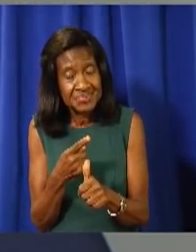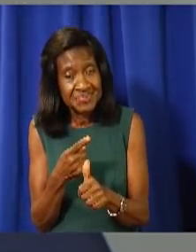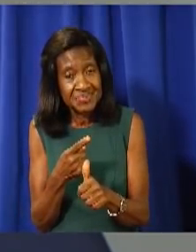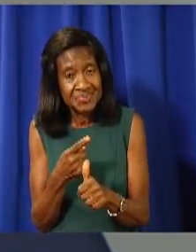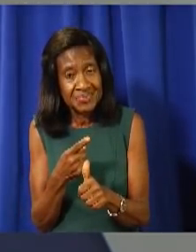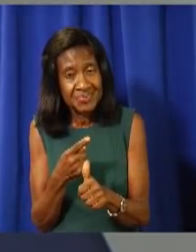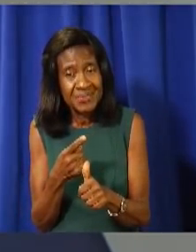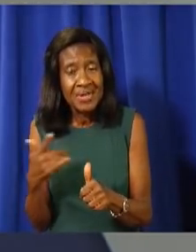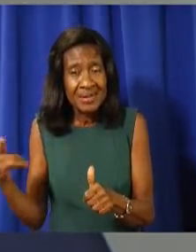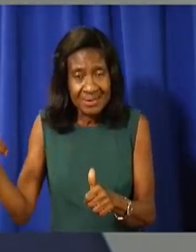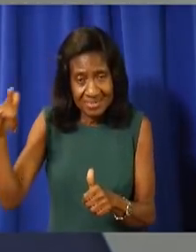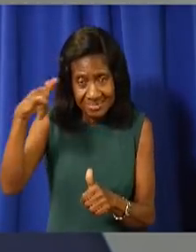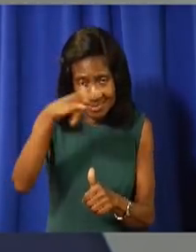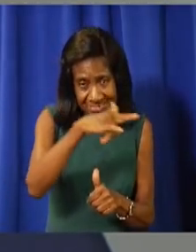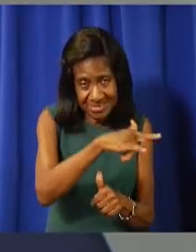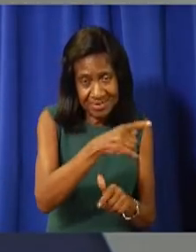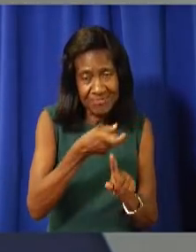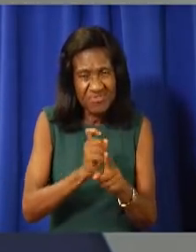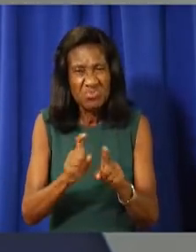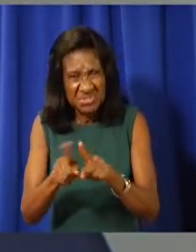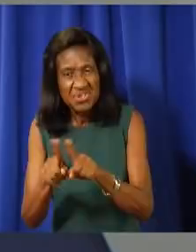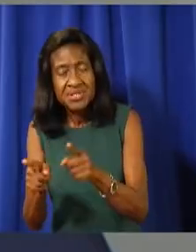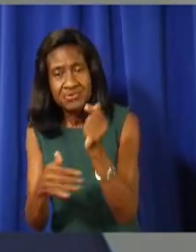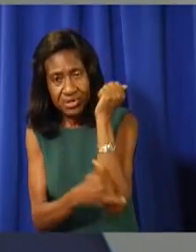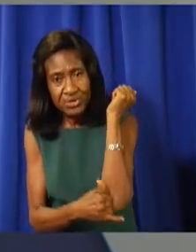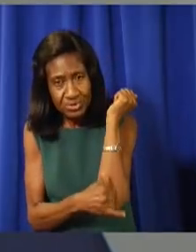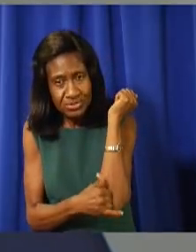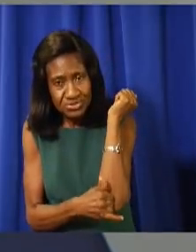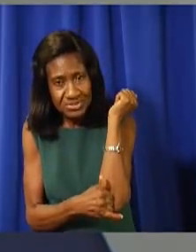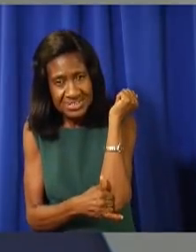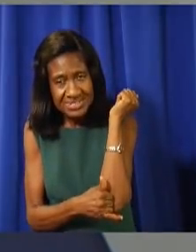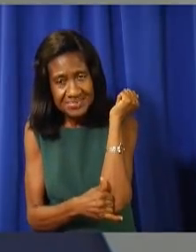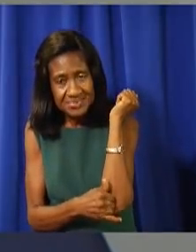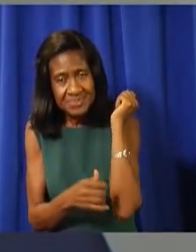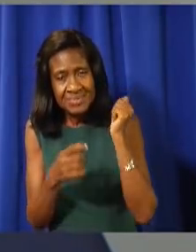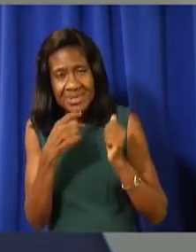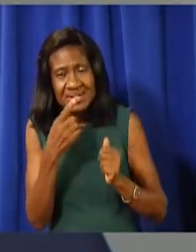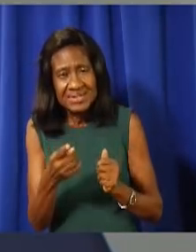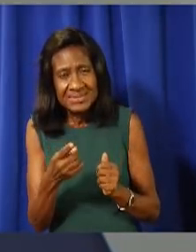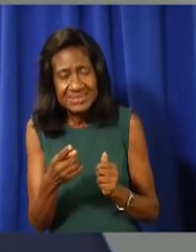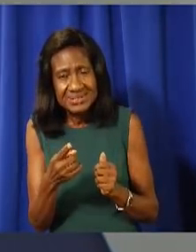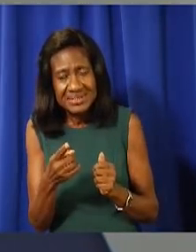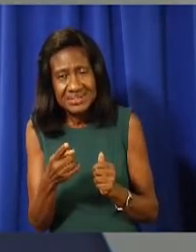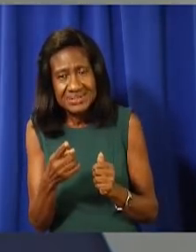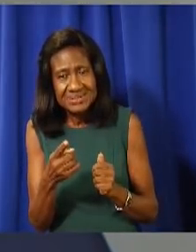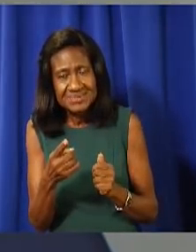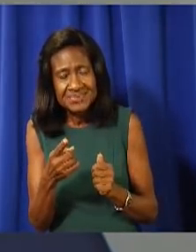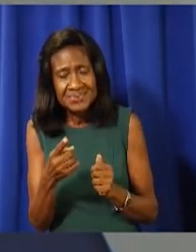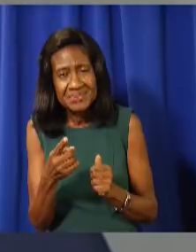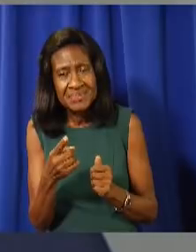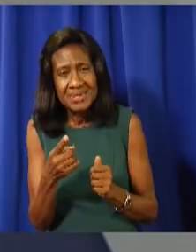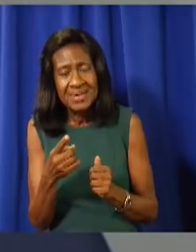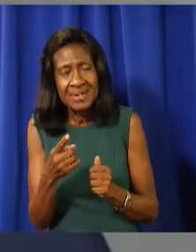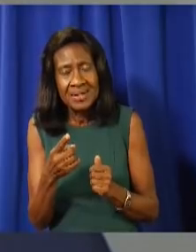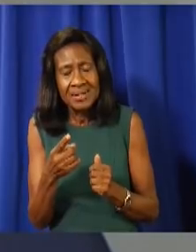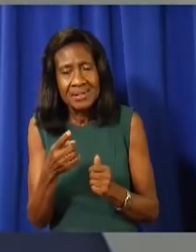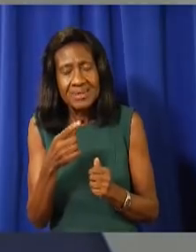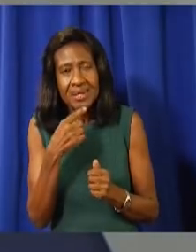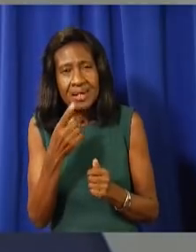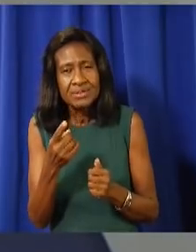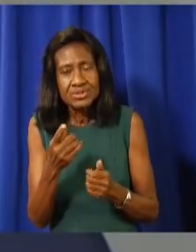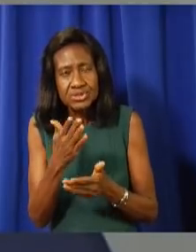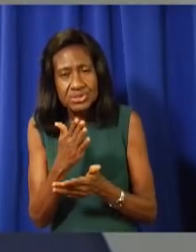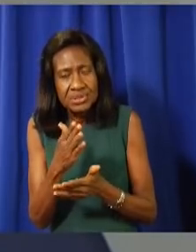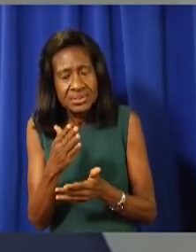and seats the airlines are prepared to offer. I have already